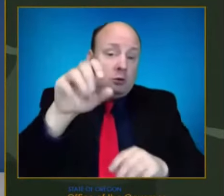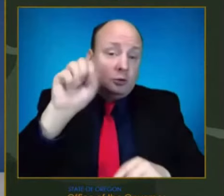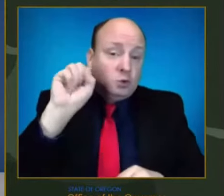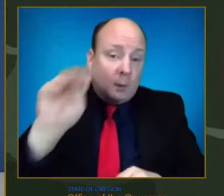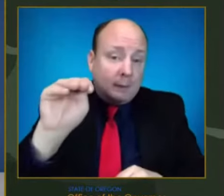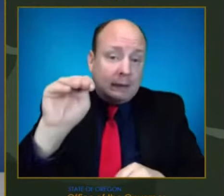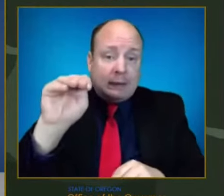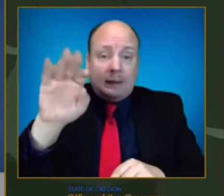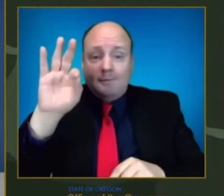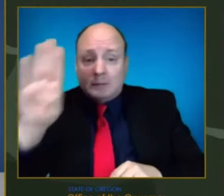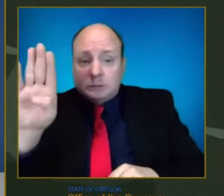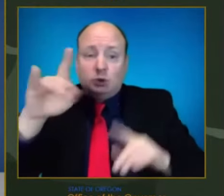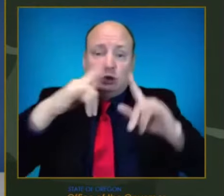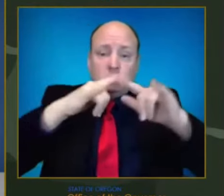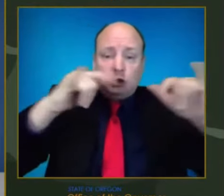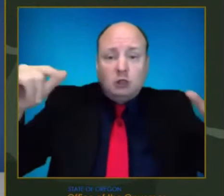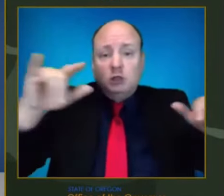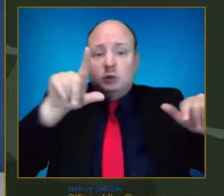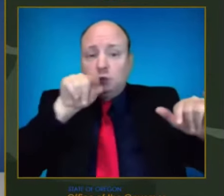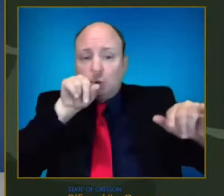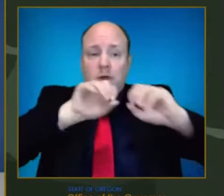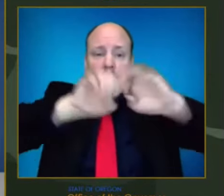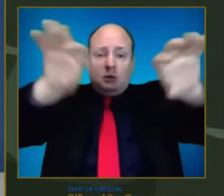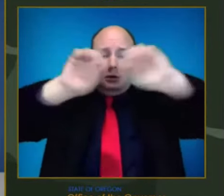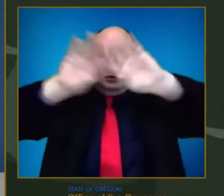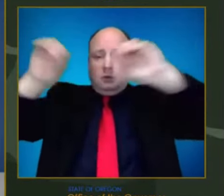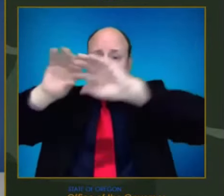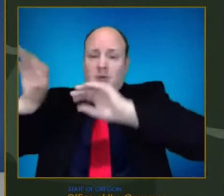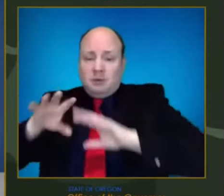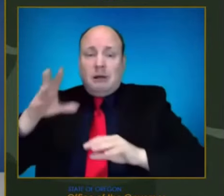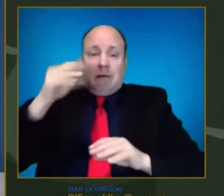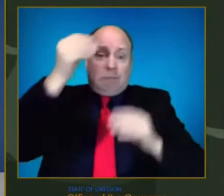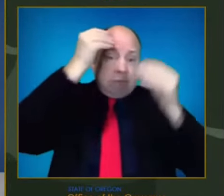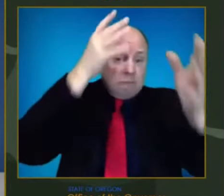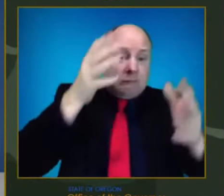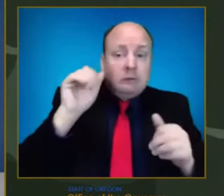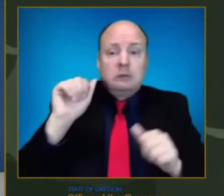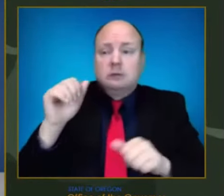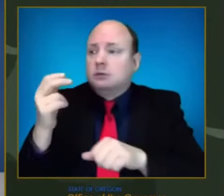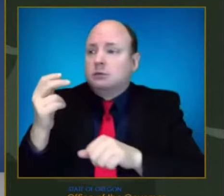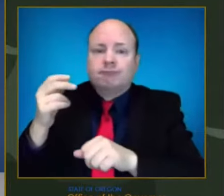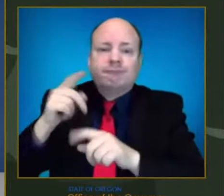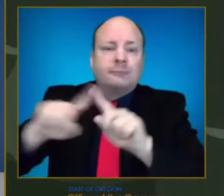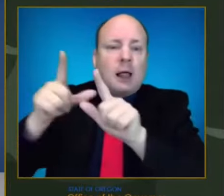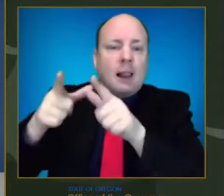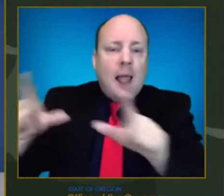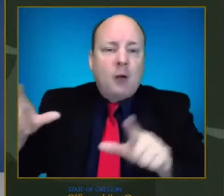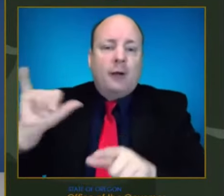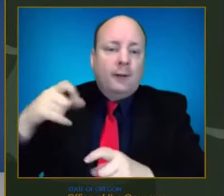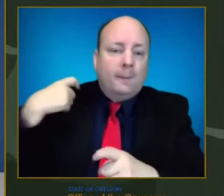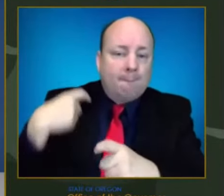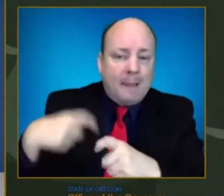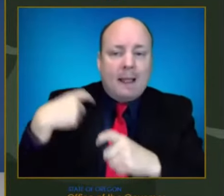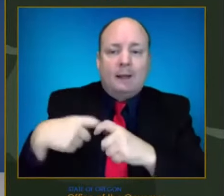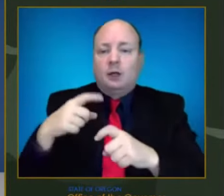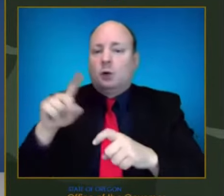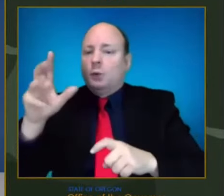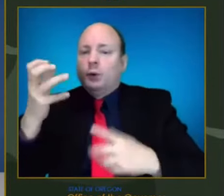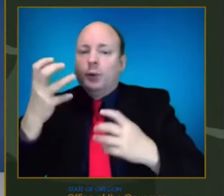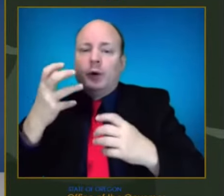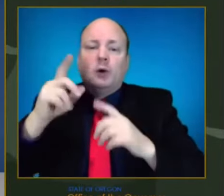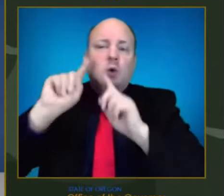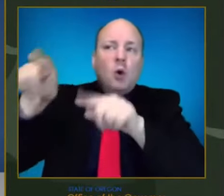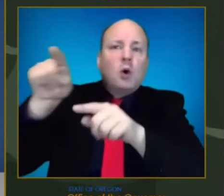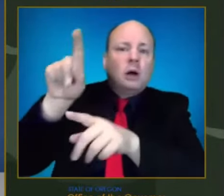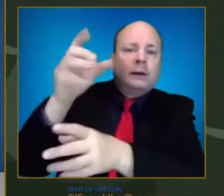at informing Spanish speaking older adults that they're eligible for boosters and letting them know where they can get a shot. But the steps